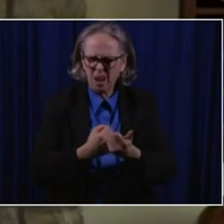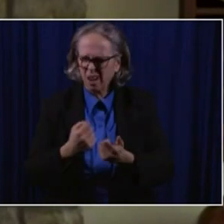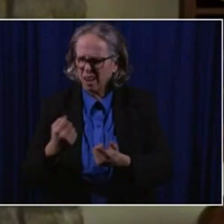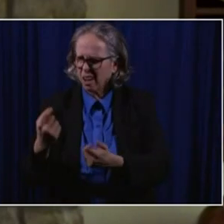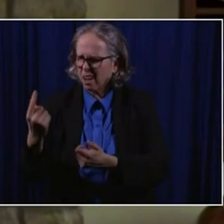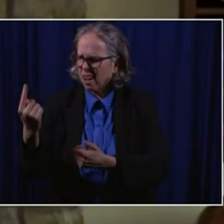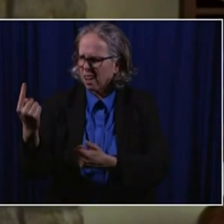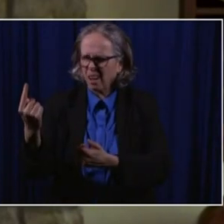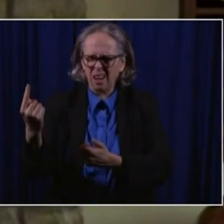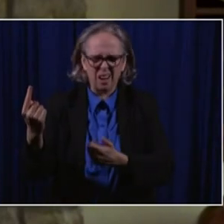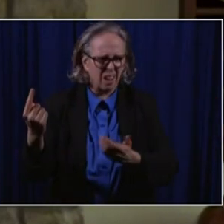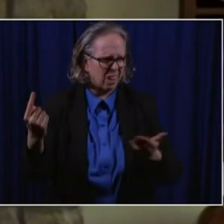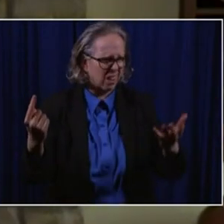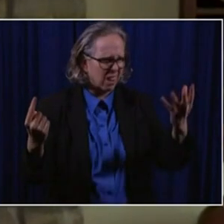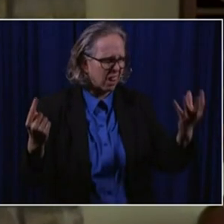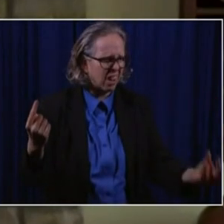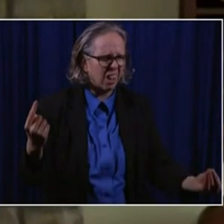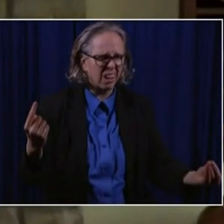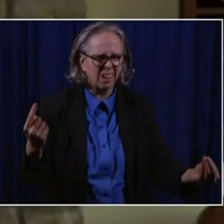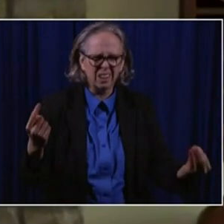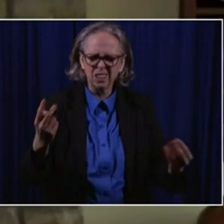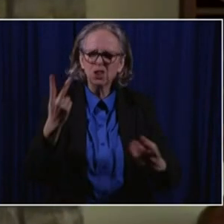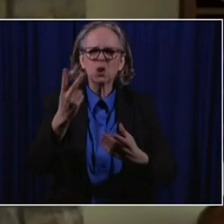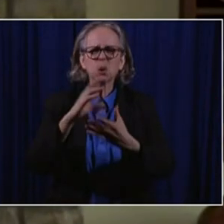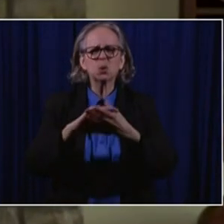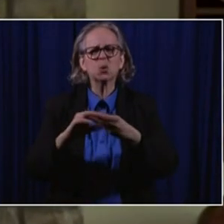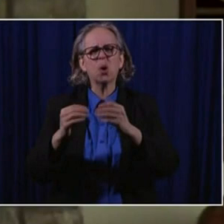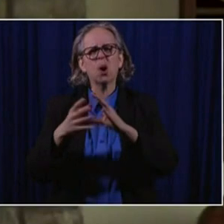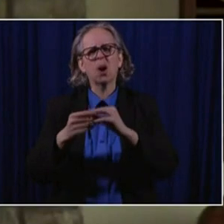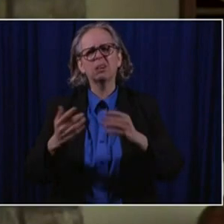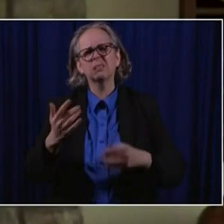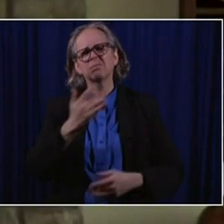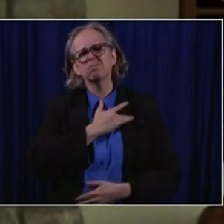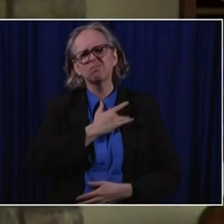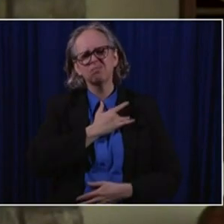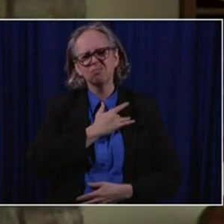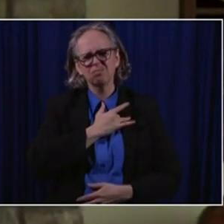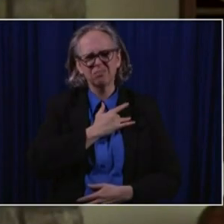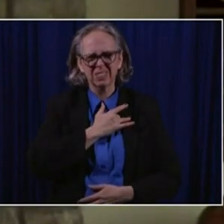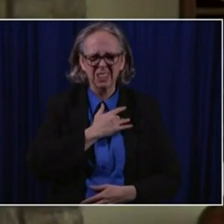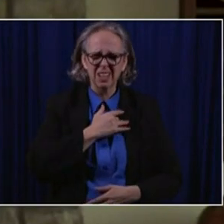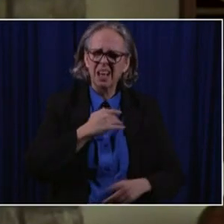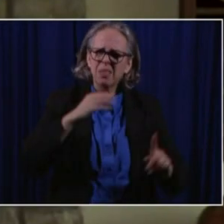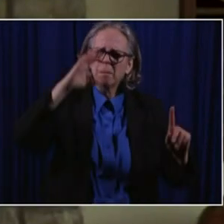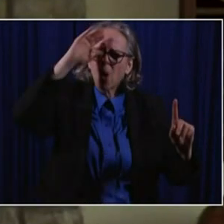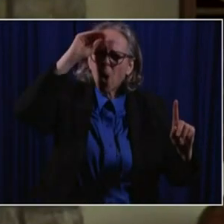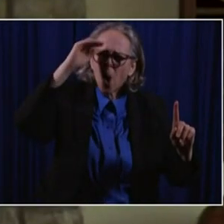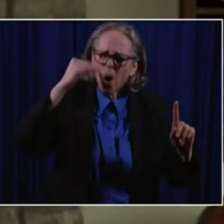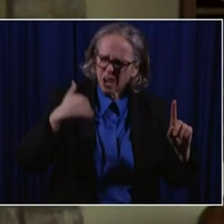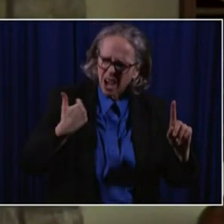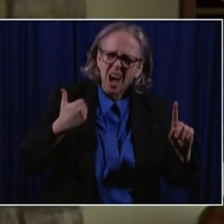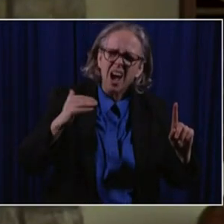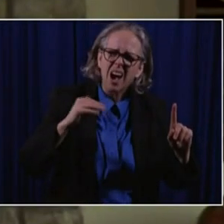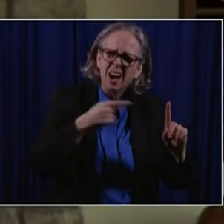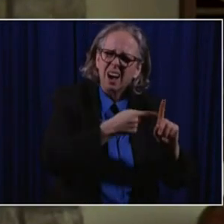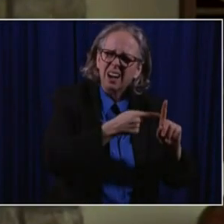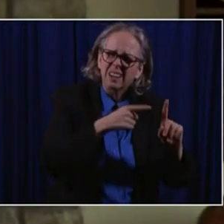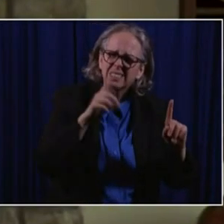stories you told us, uh, about the young, young boy, young man. Um, I just,